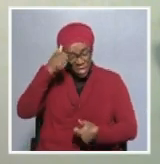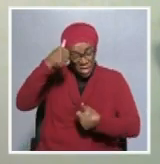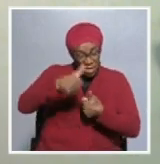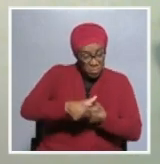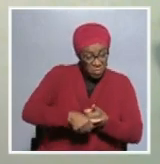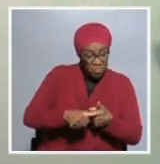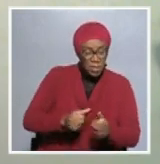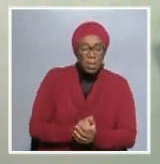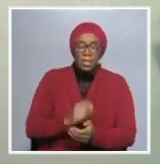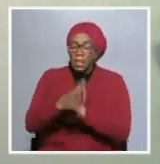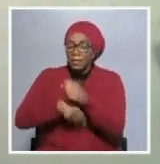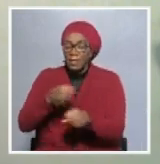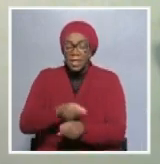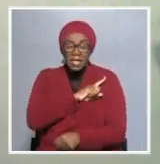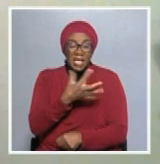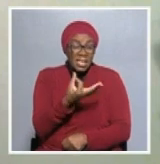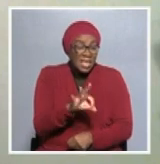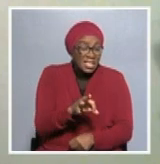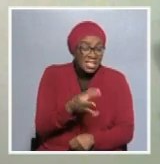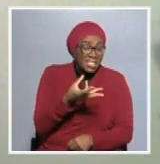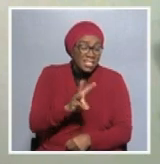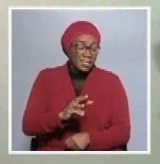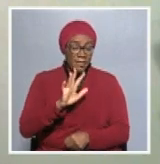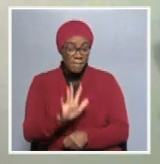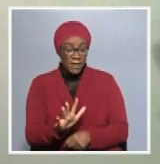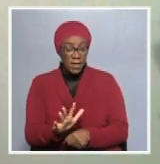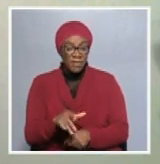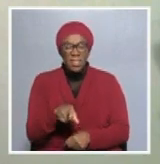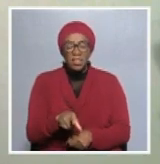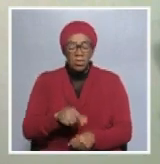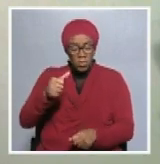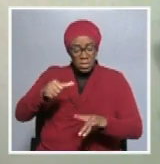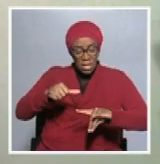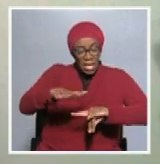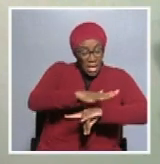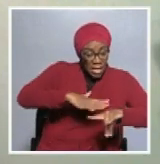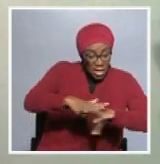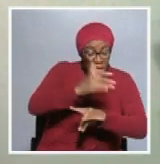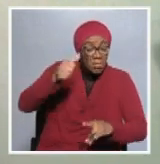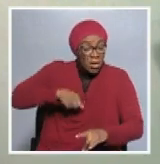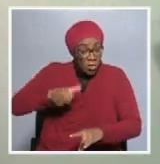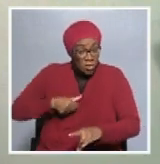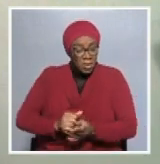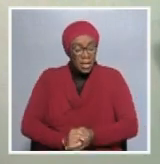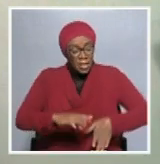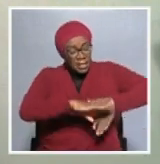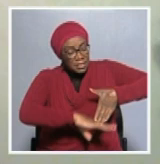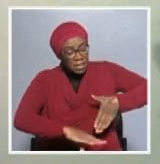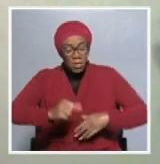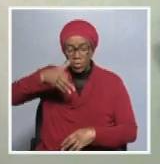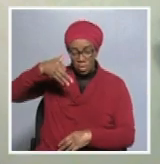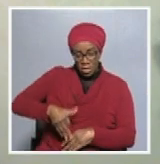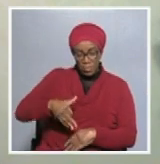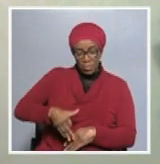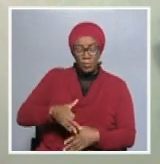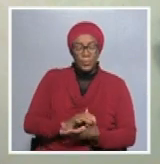1965. The fence is still here in the southern part of the country. What we only did was we deregulated the fence